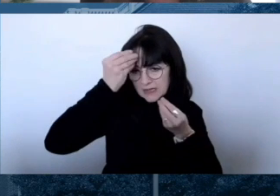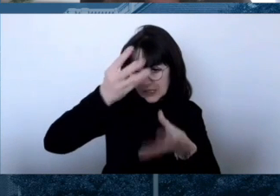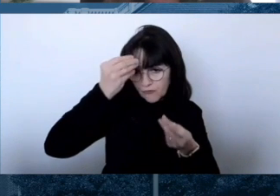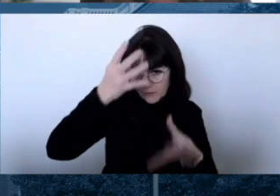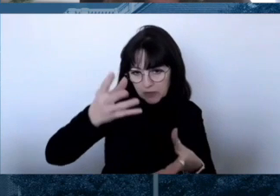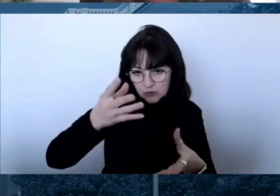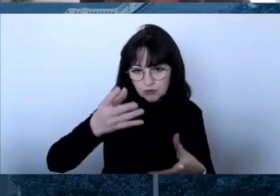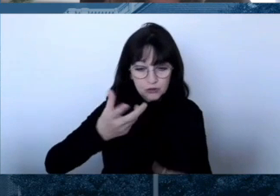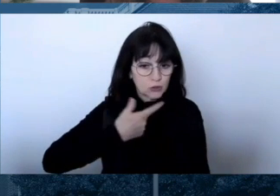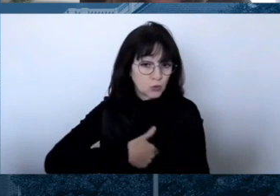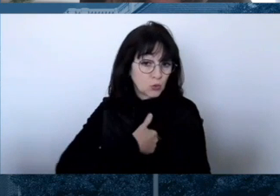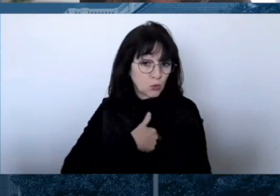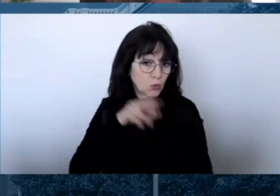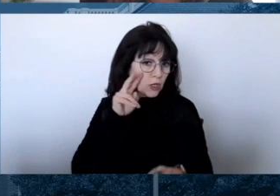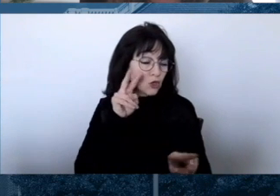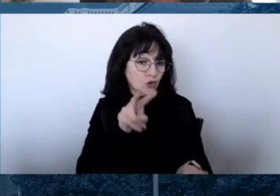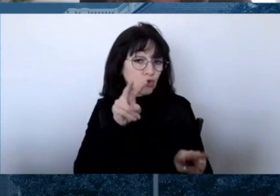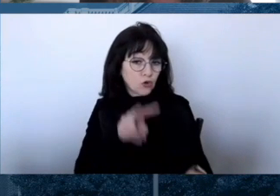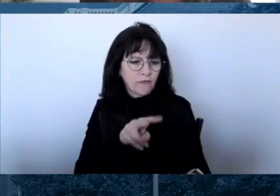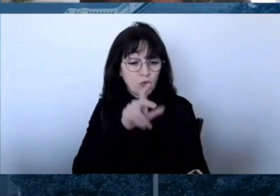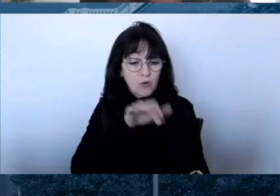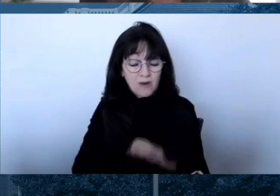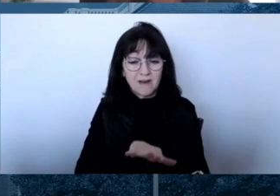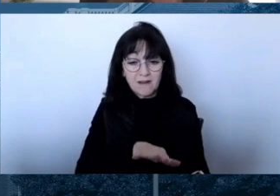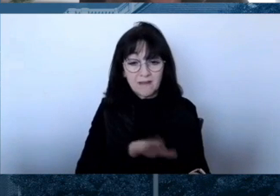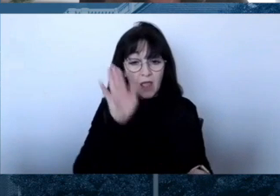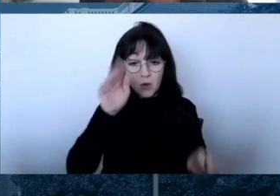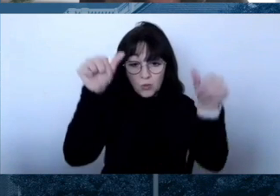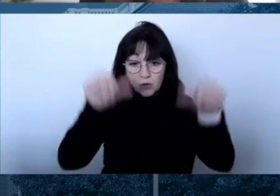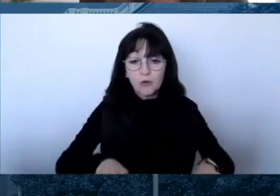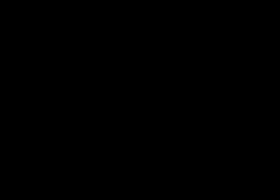live within the next few weeks on de.gov slash coronavirus.